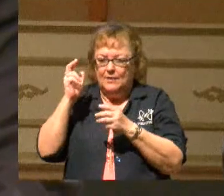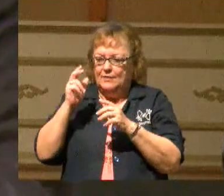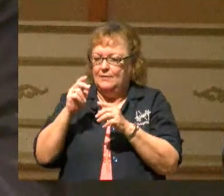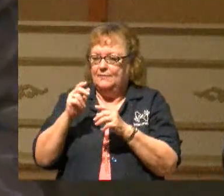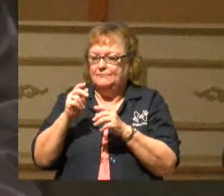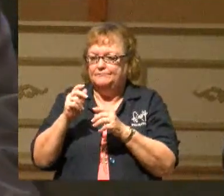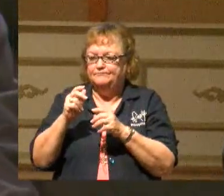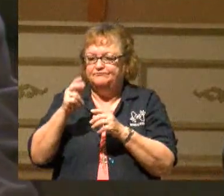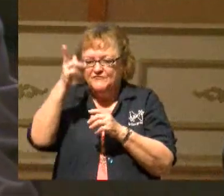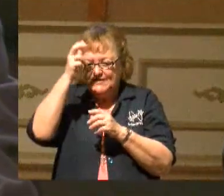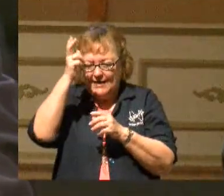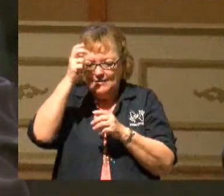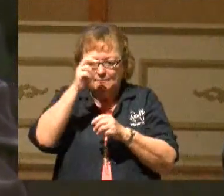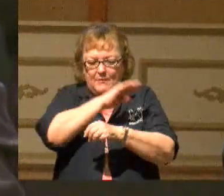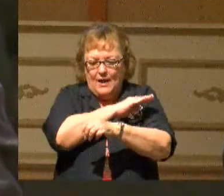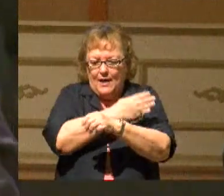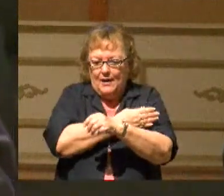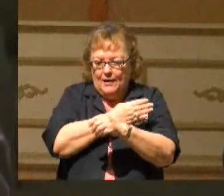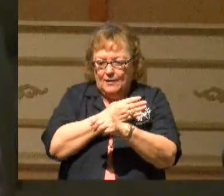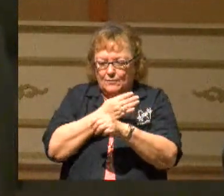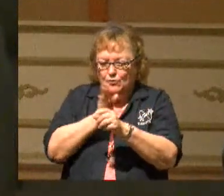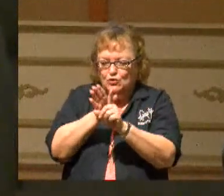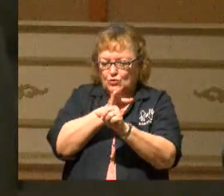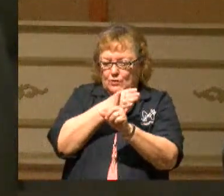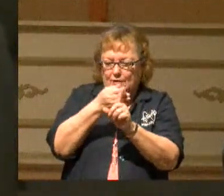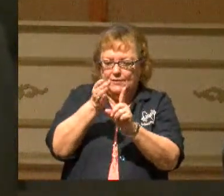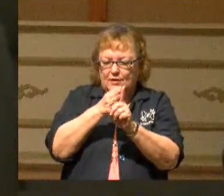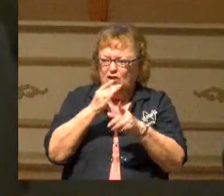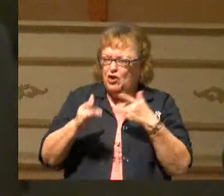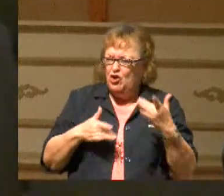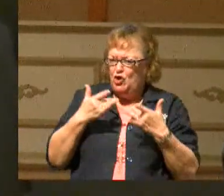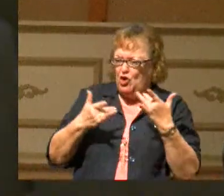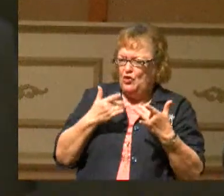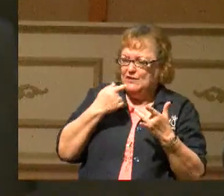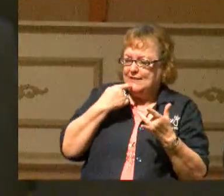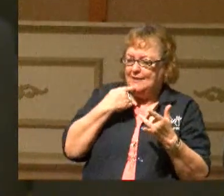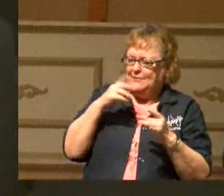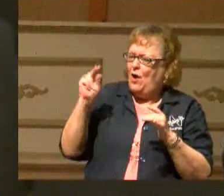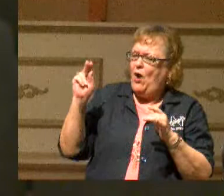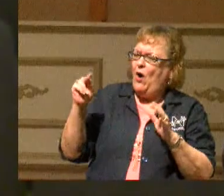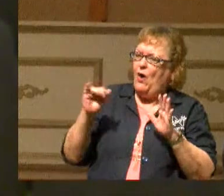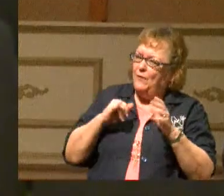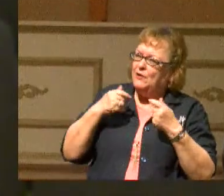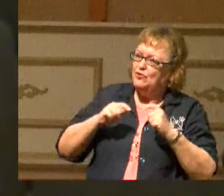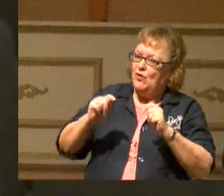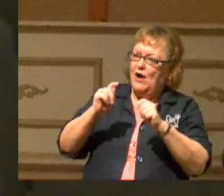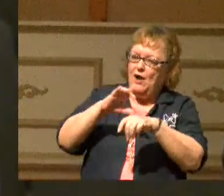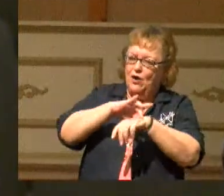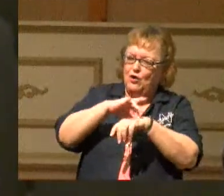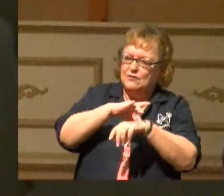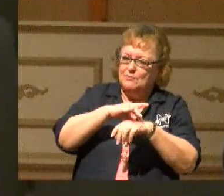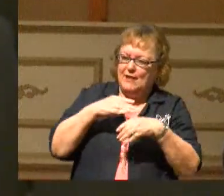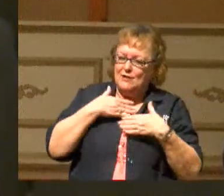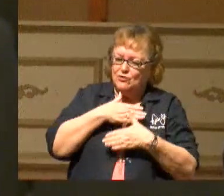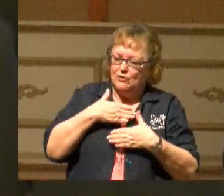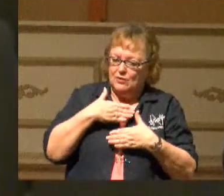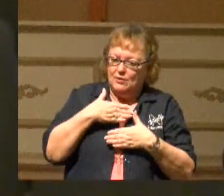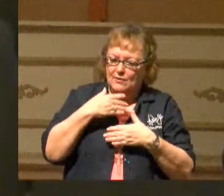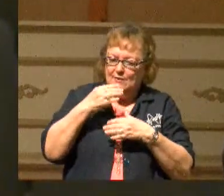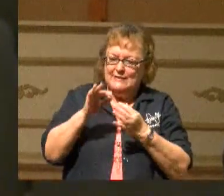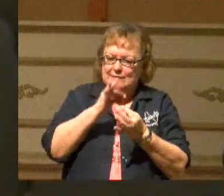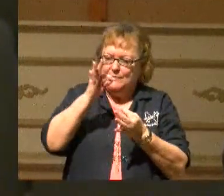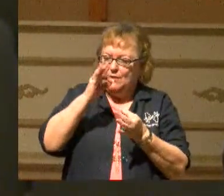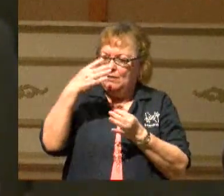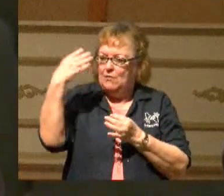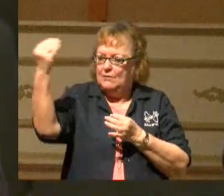The youth lay dreaming then and saying, Not today, not till I've tried earth's pleasures. And the Spirit went away.